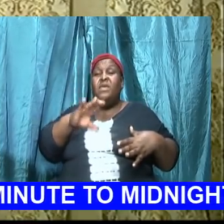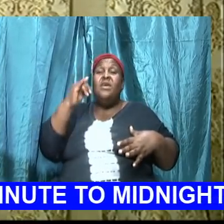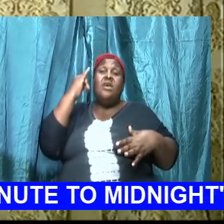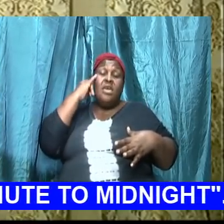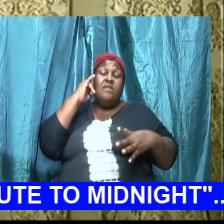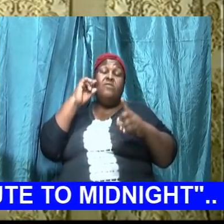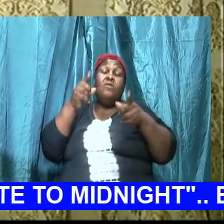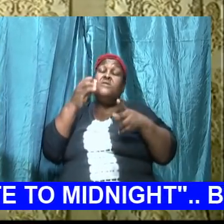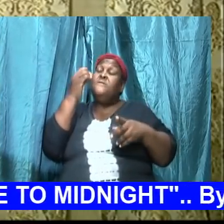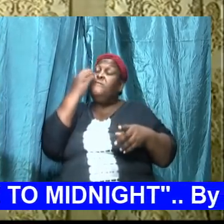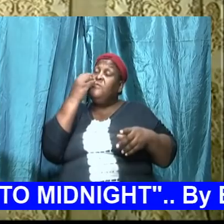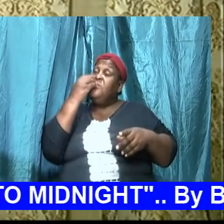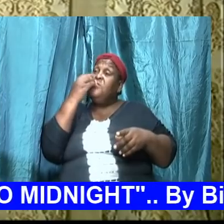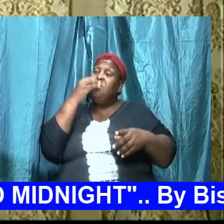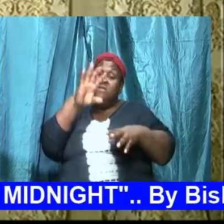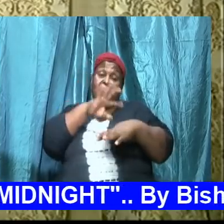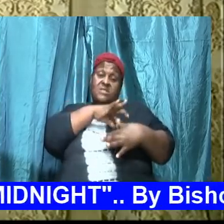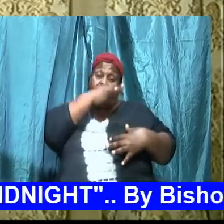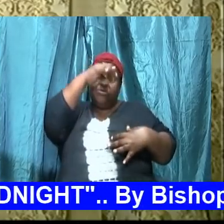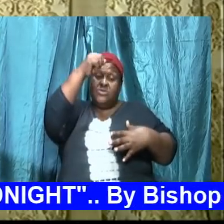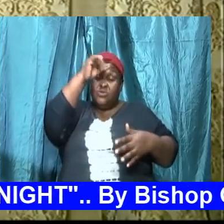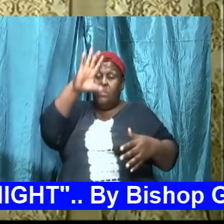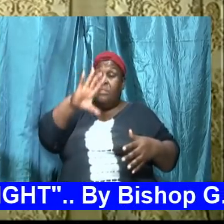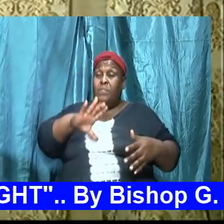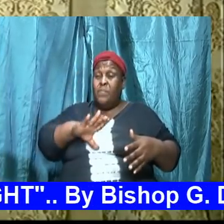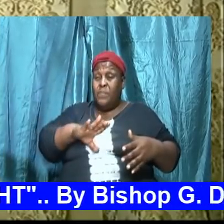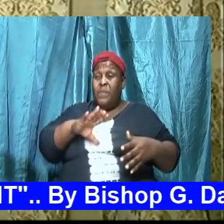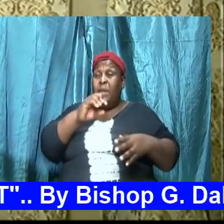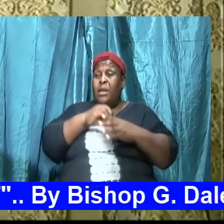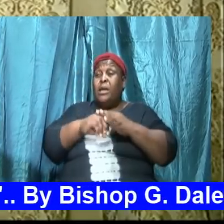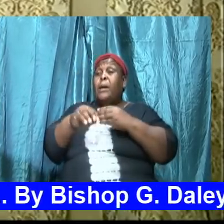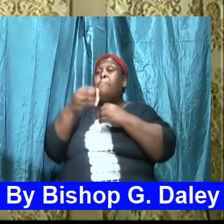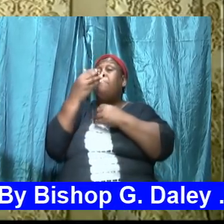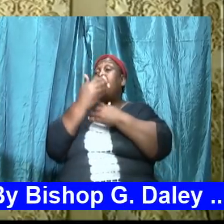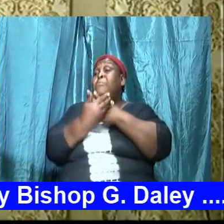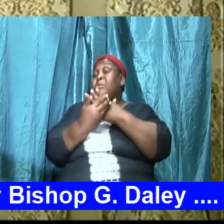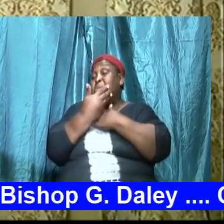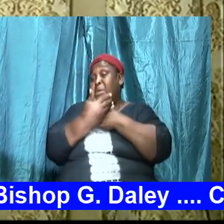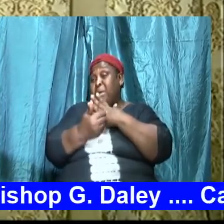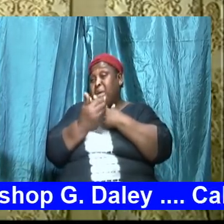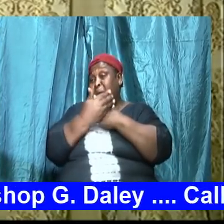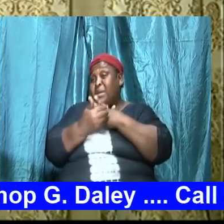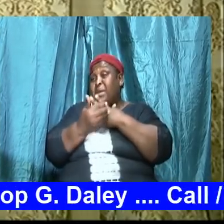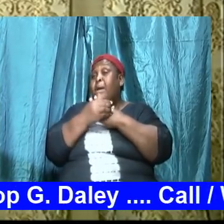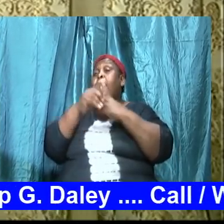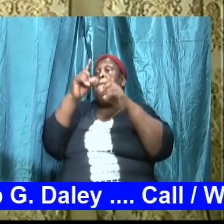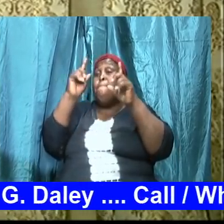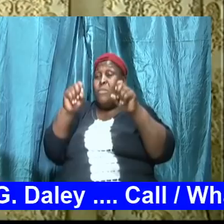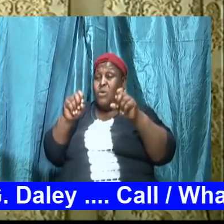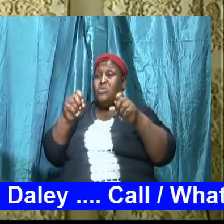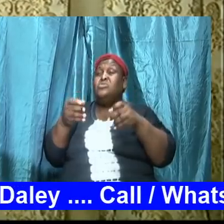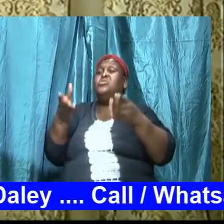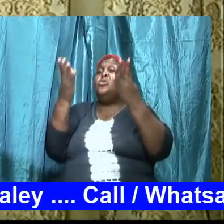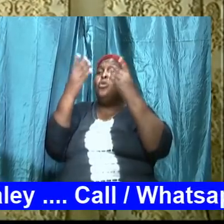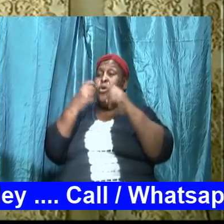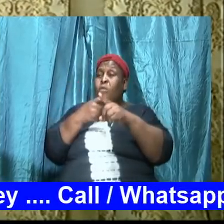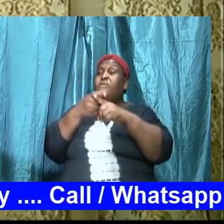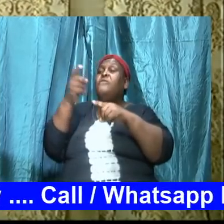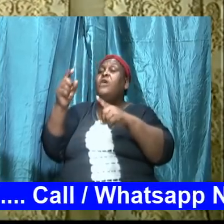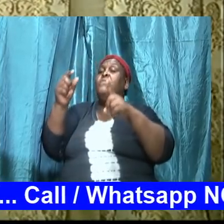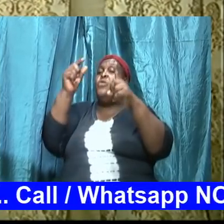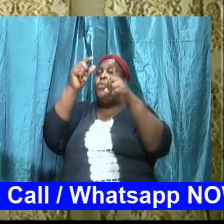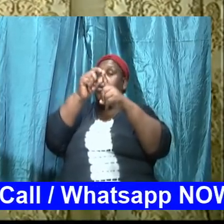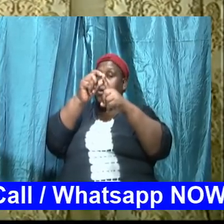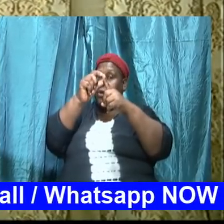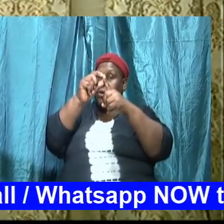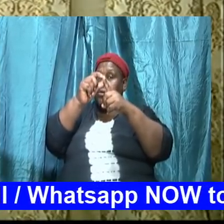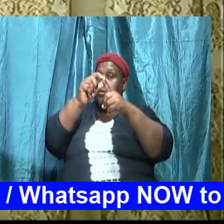in terms of food in terms of bread which is food it must come from the word of God